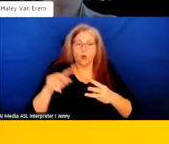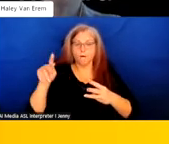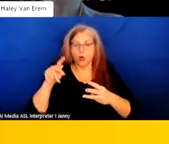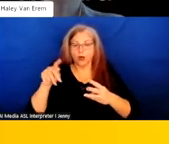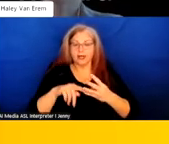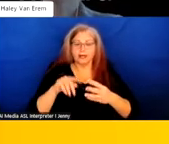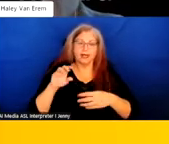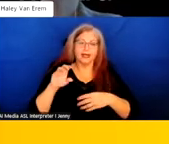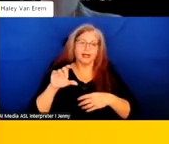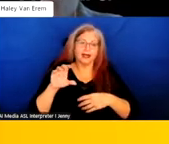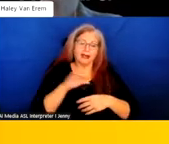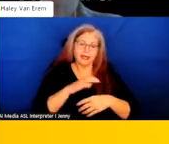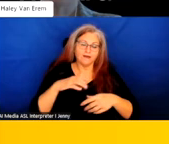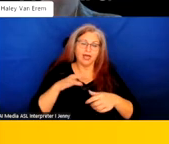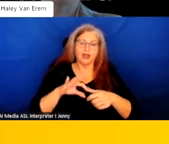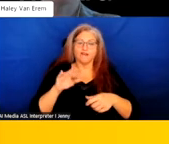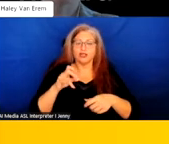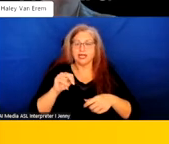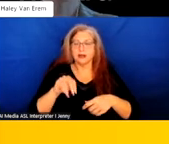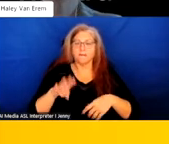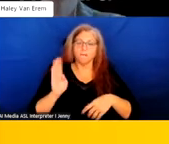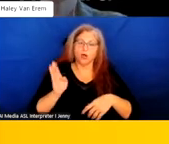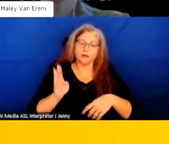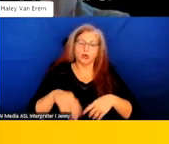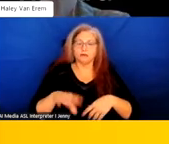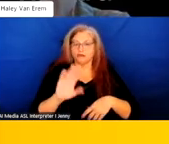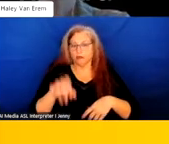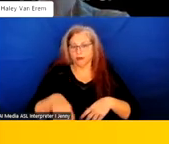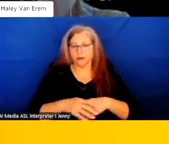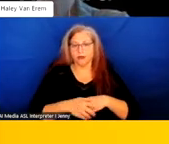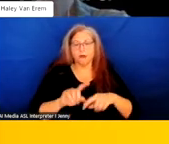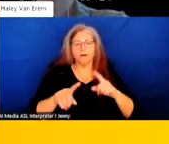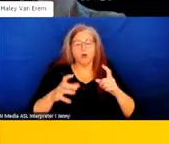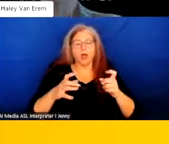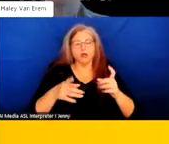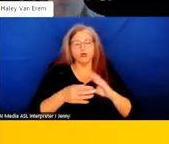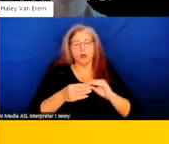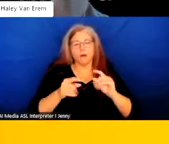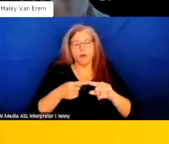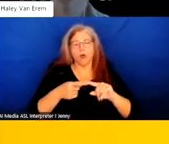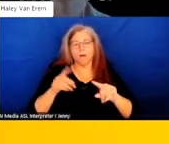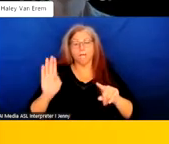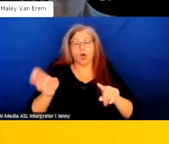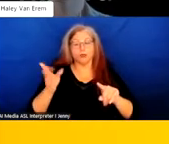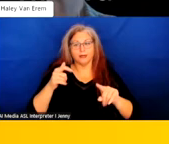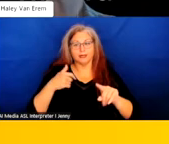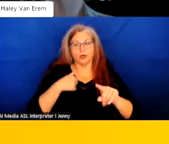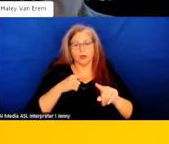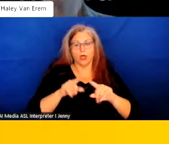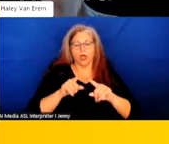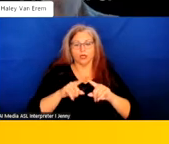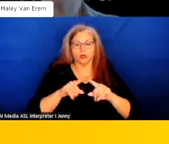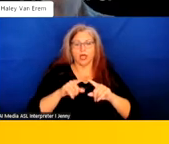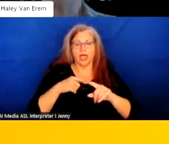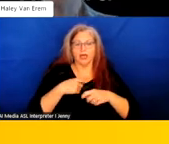Cleveland, Ferguson, Baltimore, and Chicago. But I wanted to talk a little bit more about Baltimore, because we also found violations